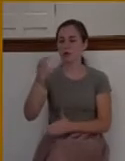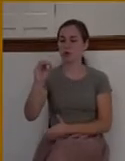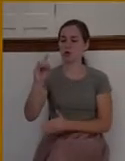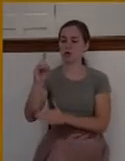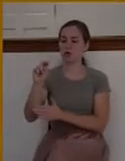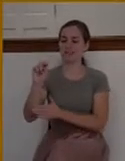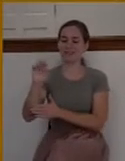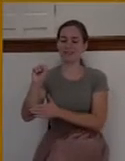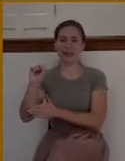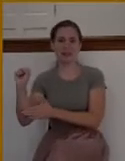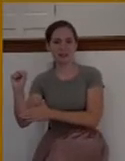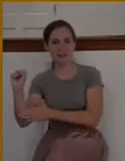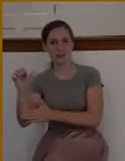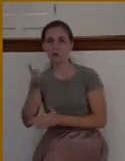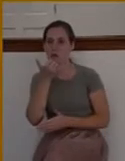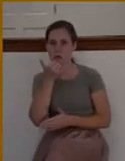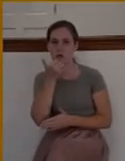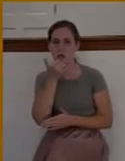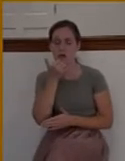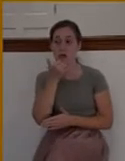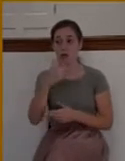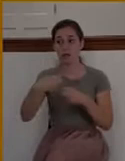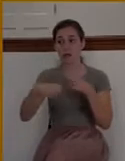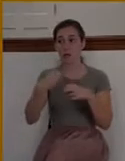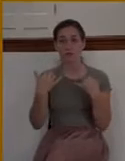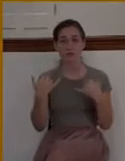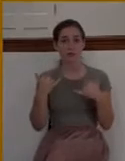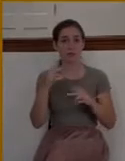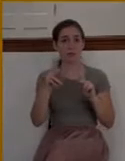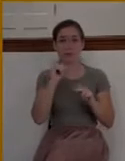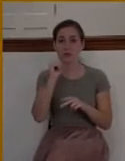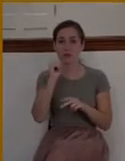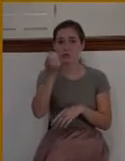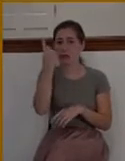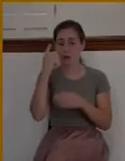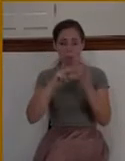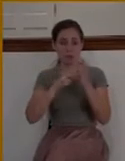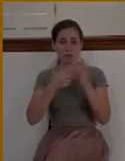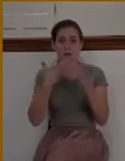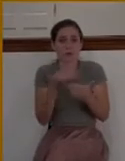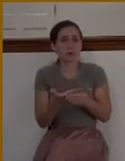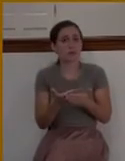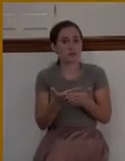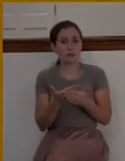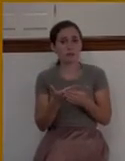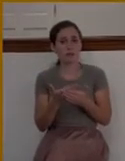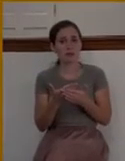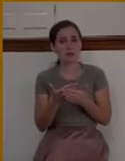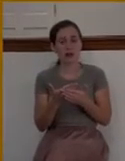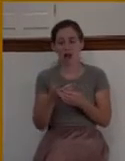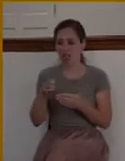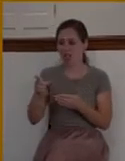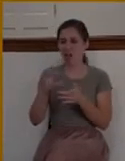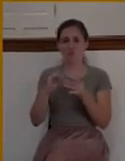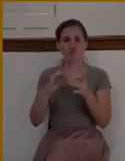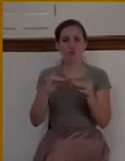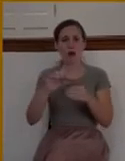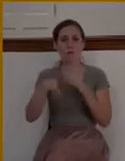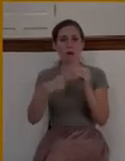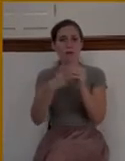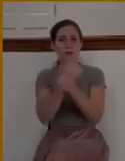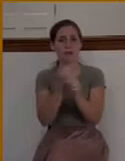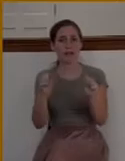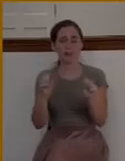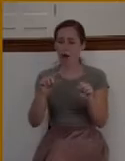They don't really understand goodness. And when you talk about their salvation, they'll say something like this. Well, you know, if you